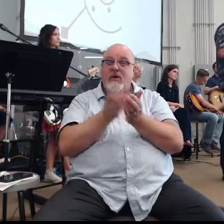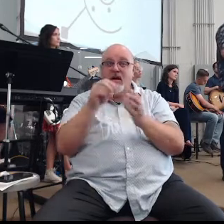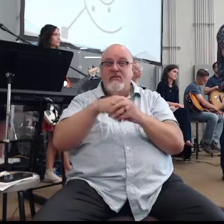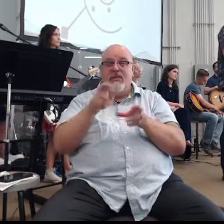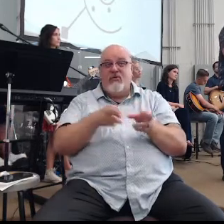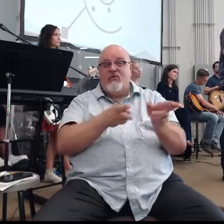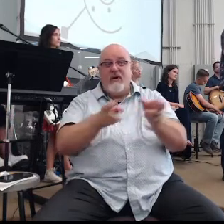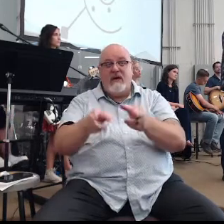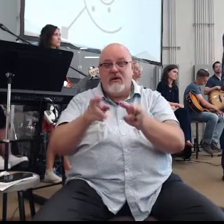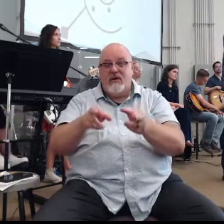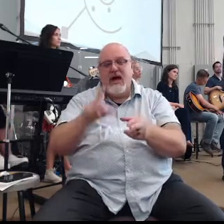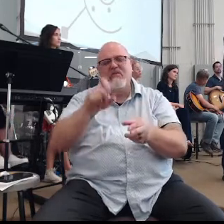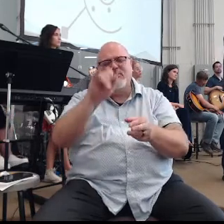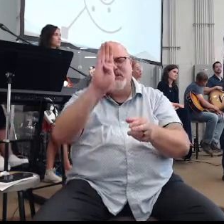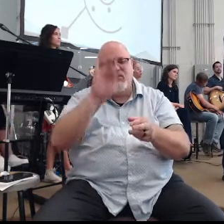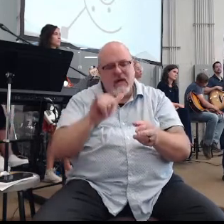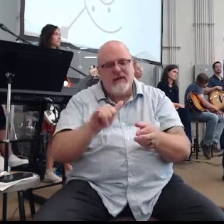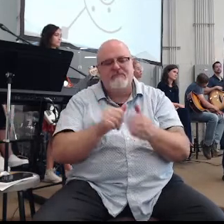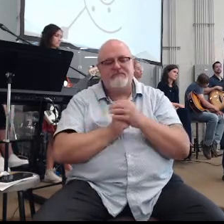I must be okay.